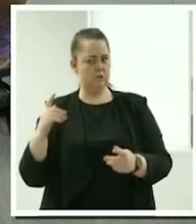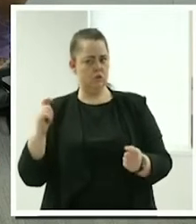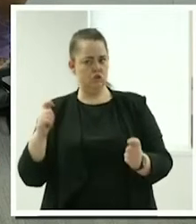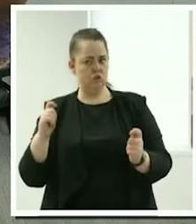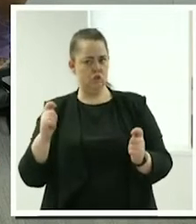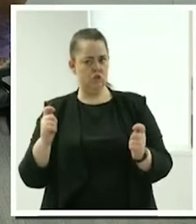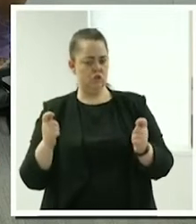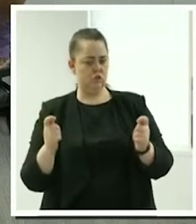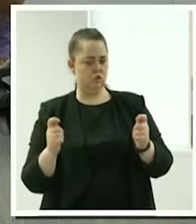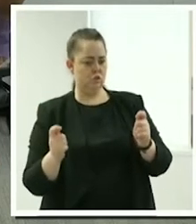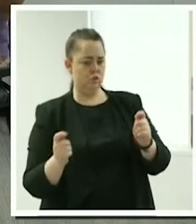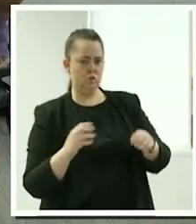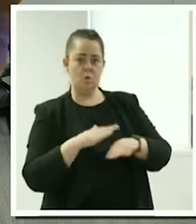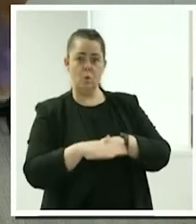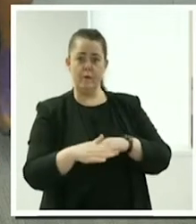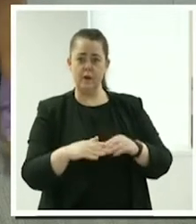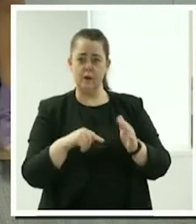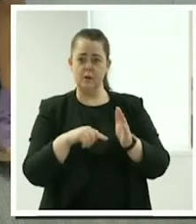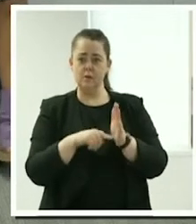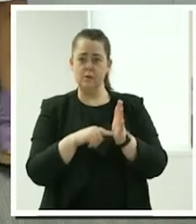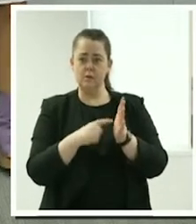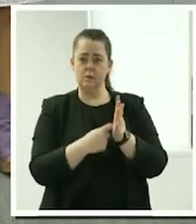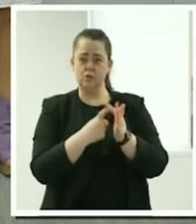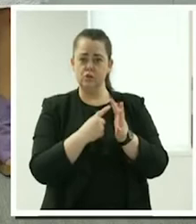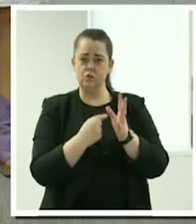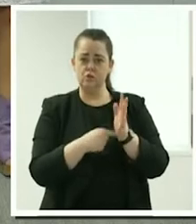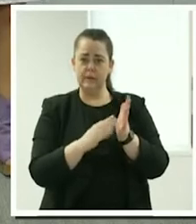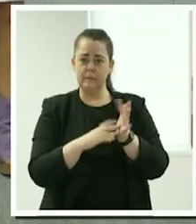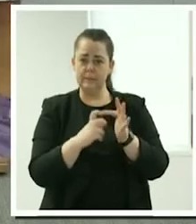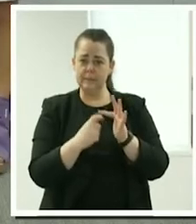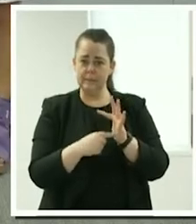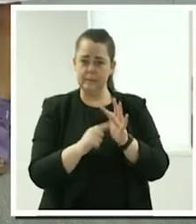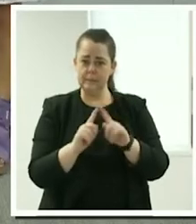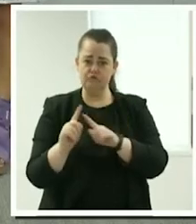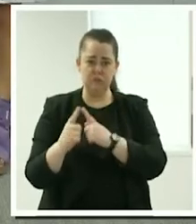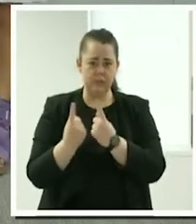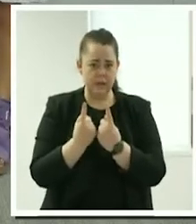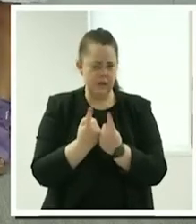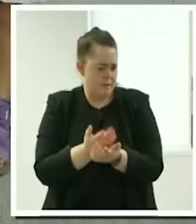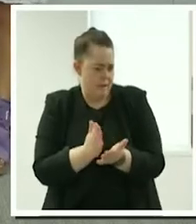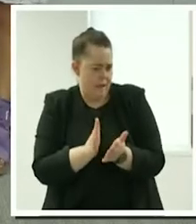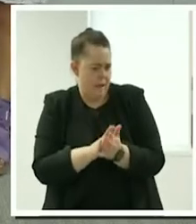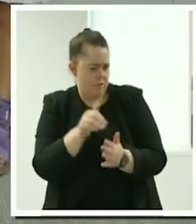terms of you know treatments, other approaches. How do you stay up to speed on that?